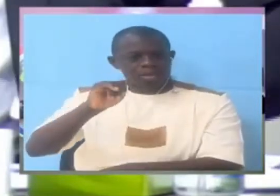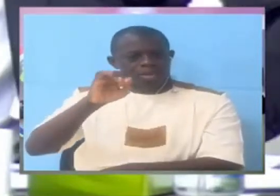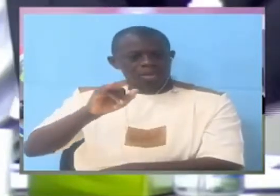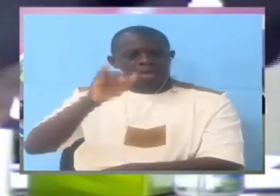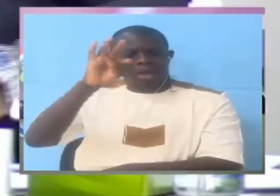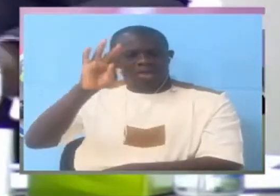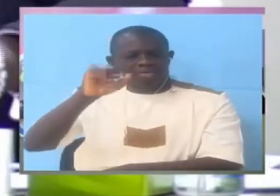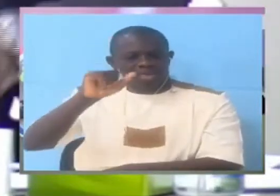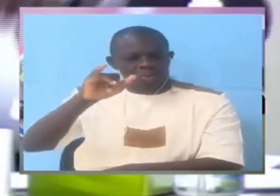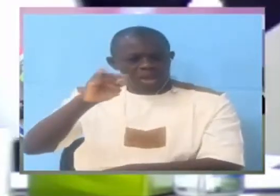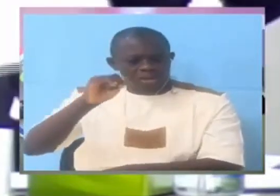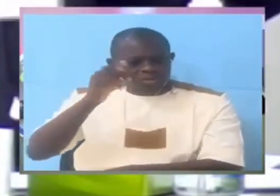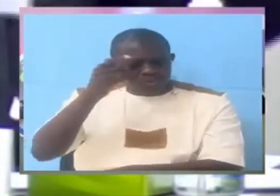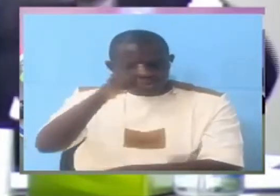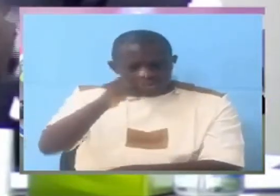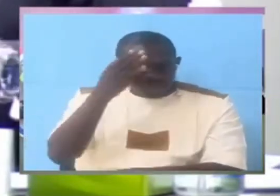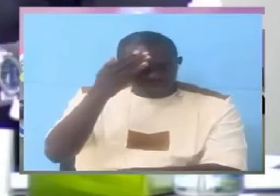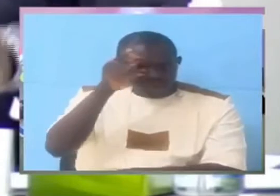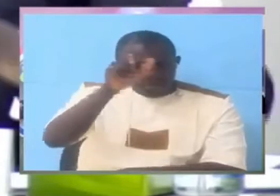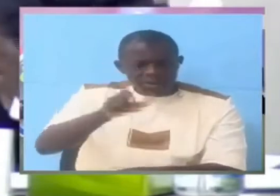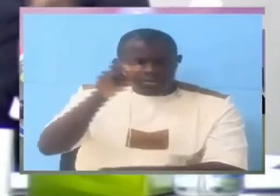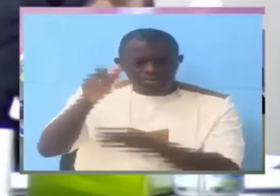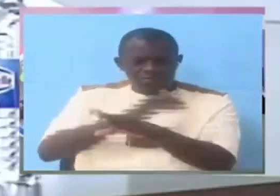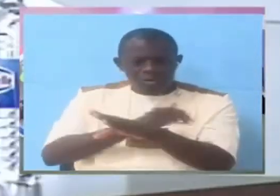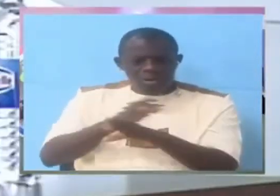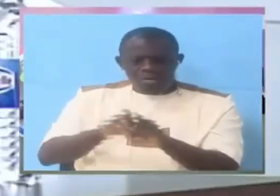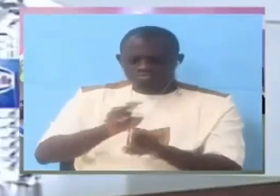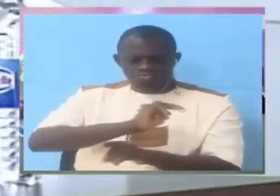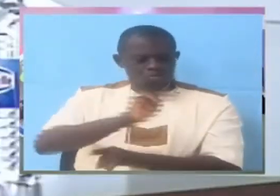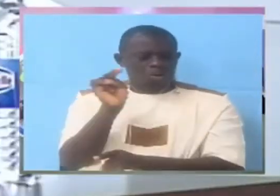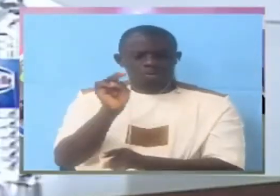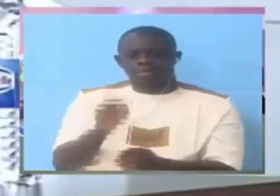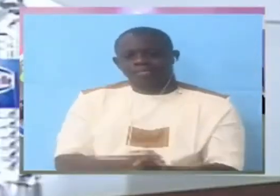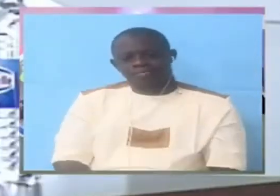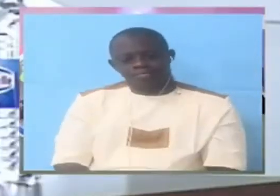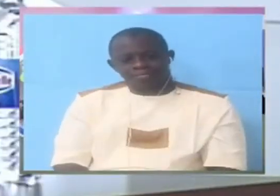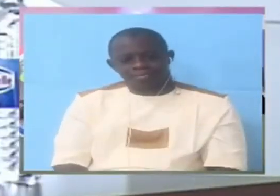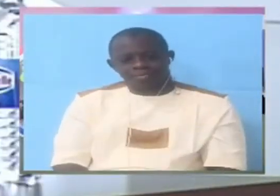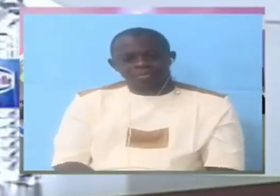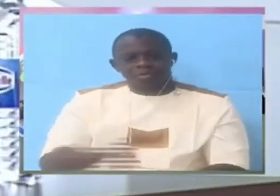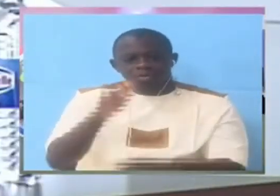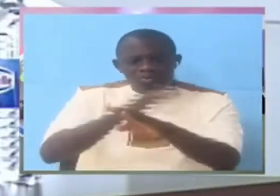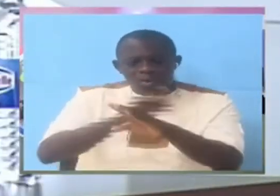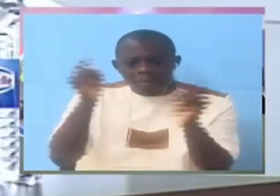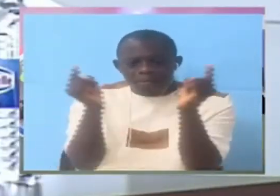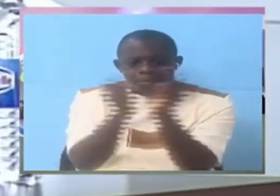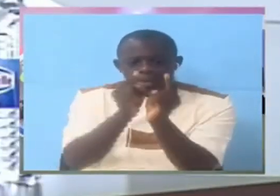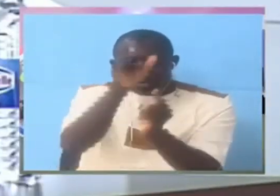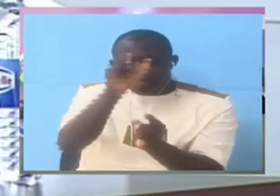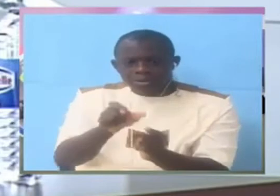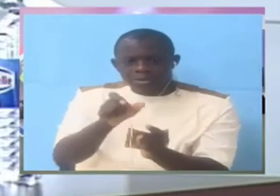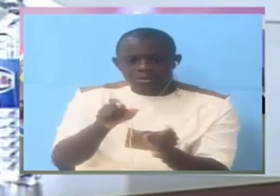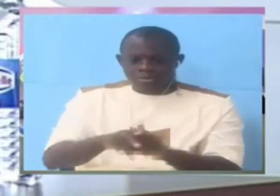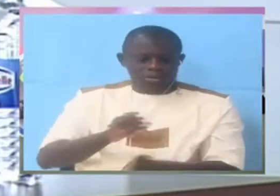did you know say any fight before yes any fight on a command no honey have you ever met him you know not been taliban